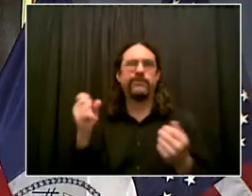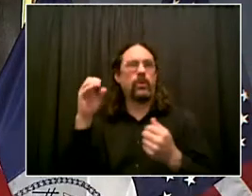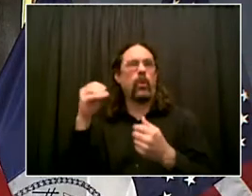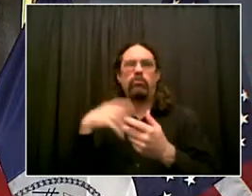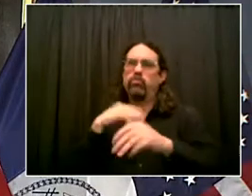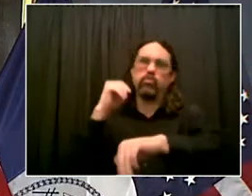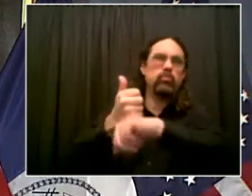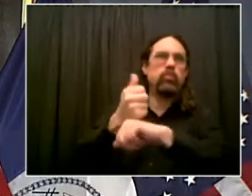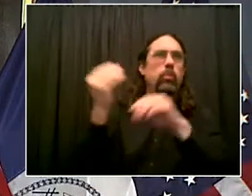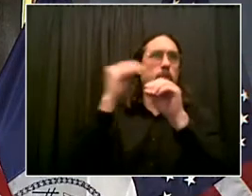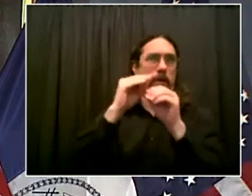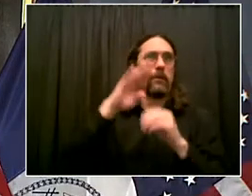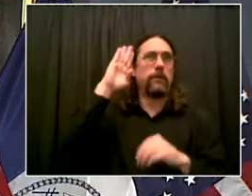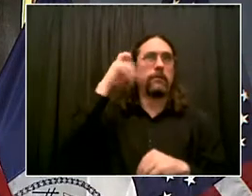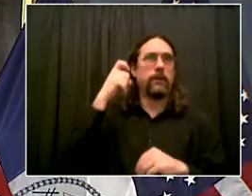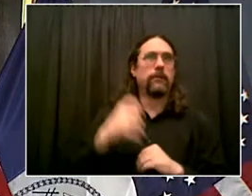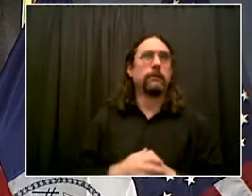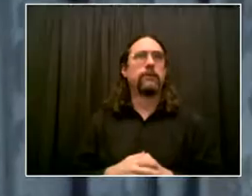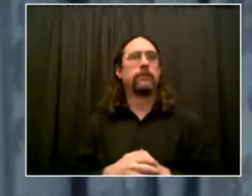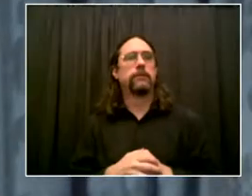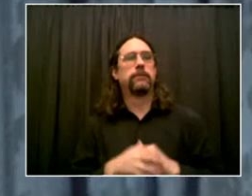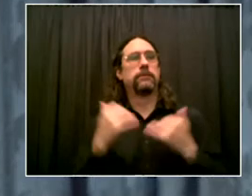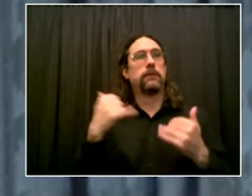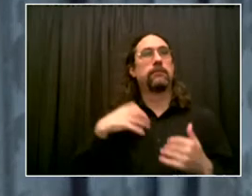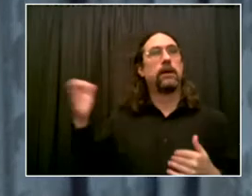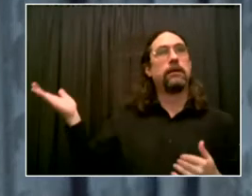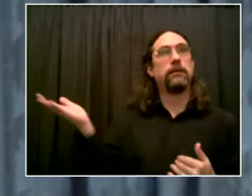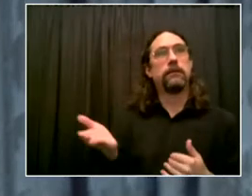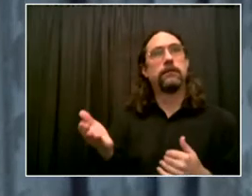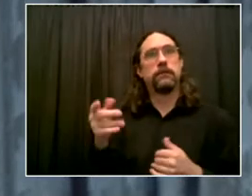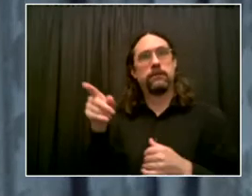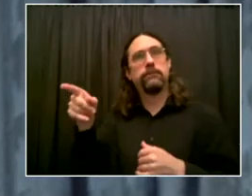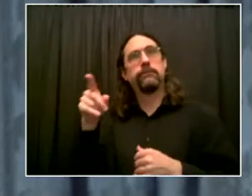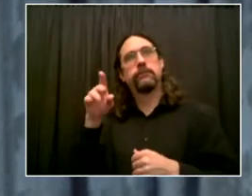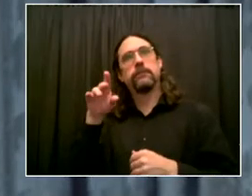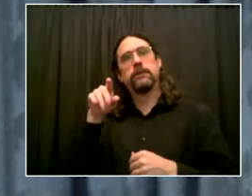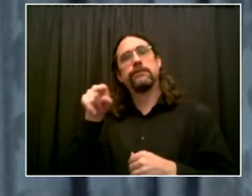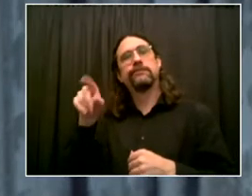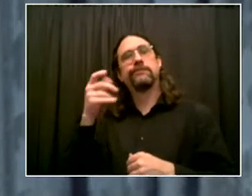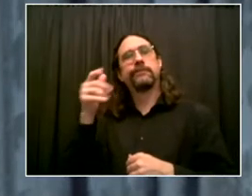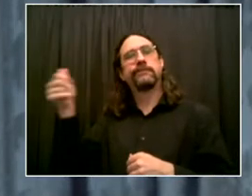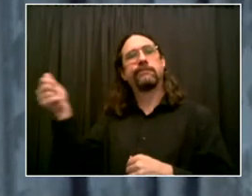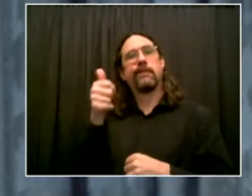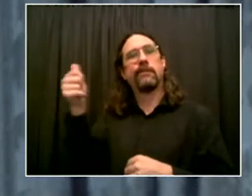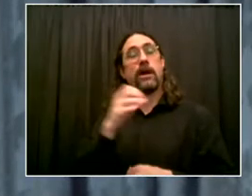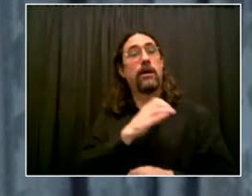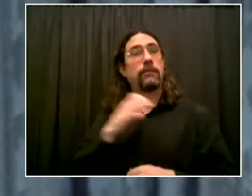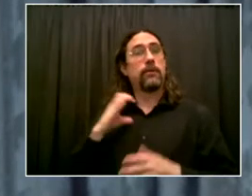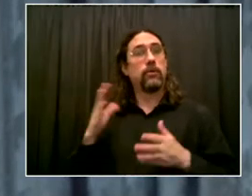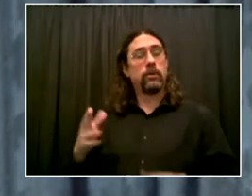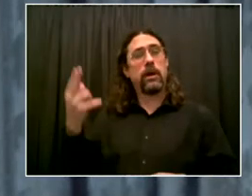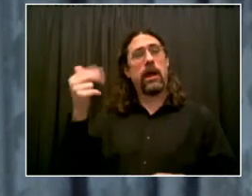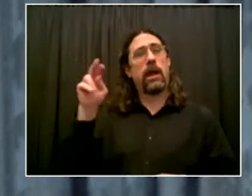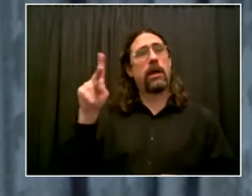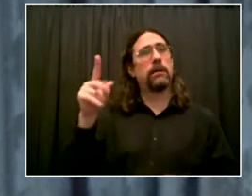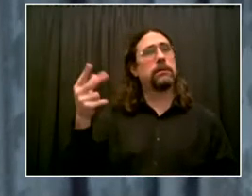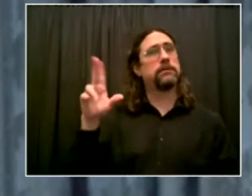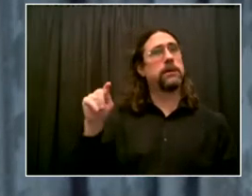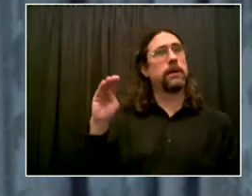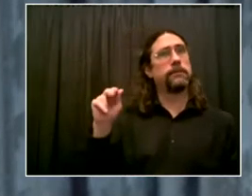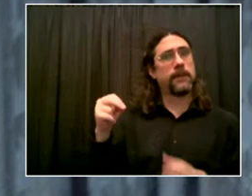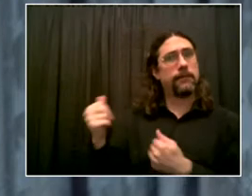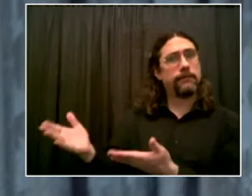And it is a treat to be here with you at City Hall to celebrate Streets Week. And